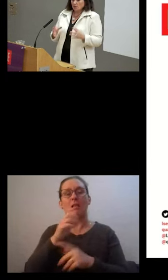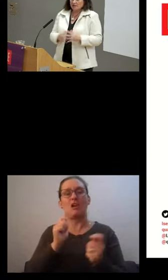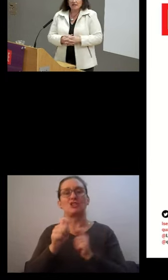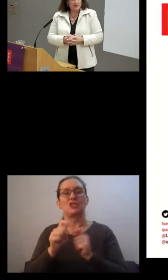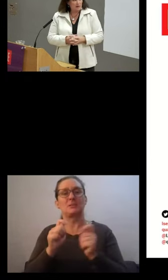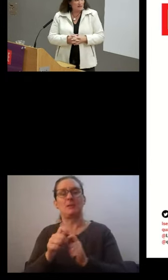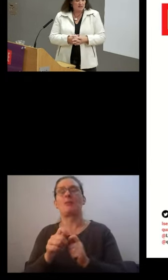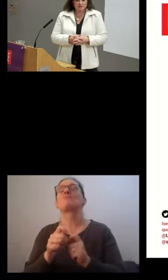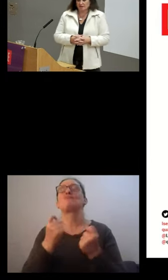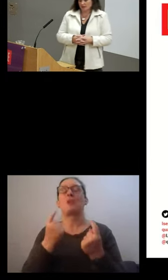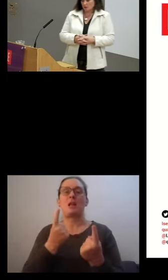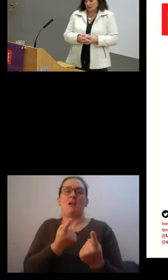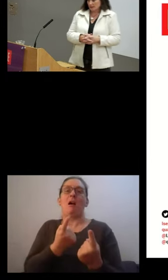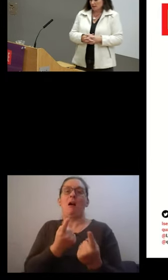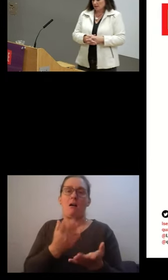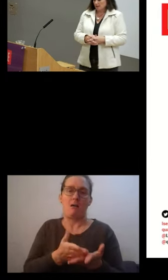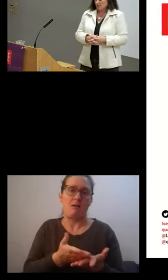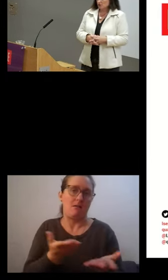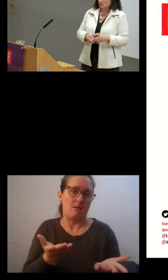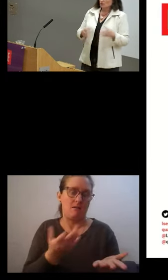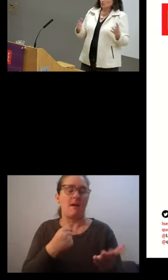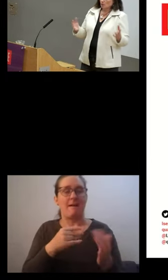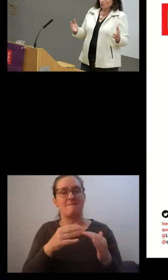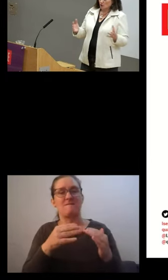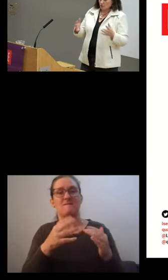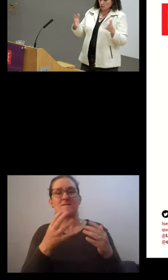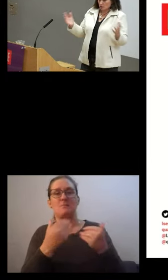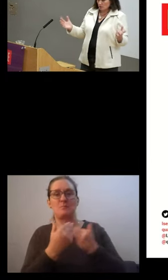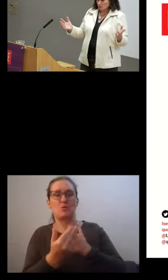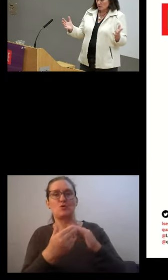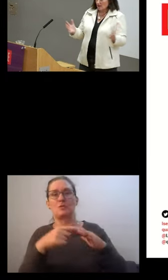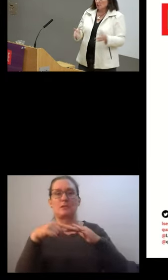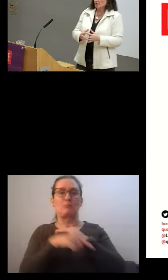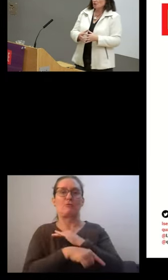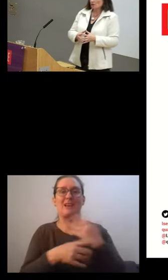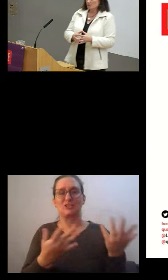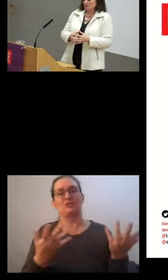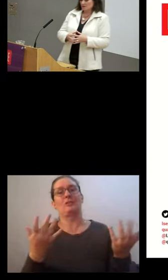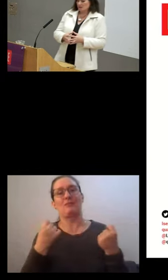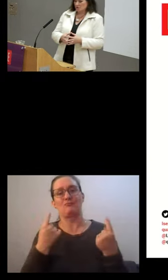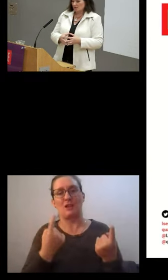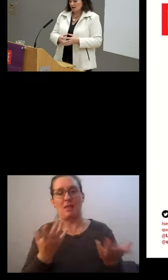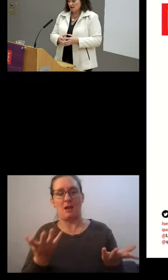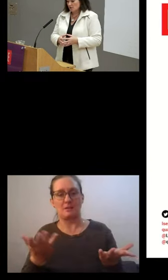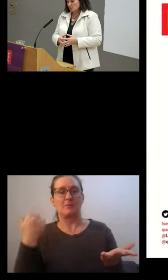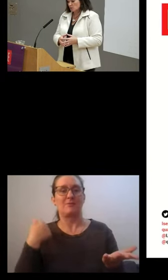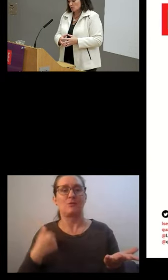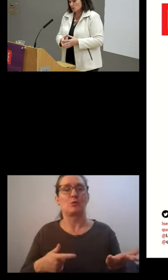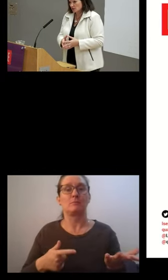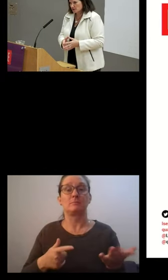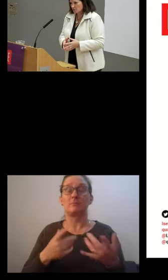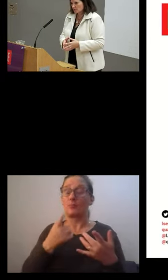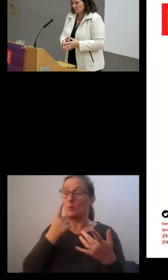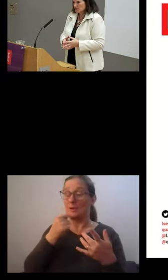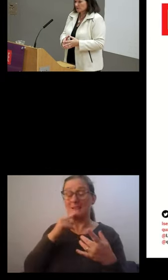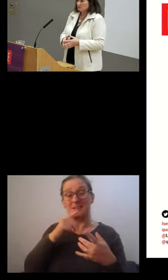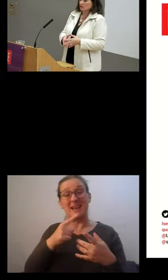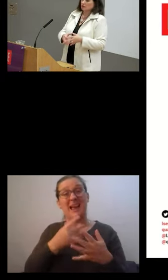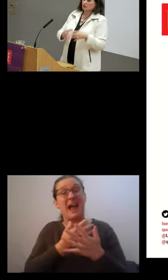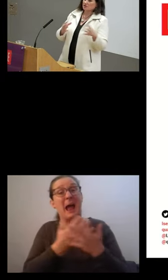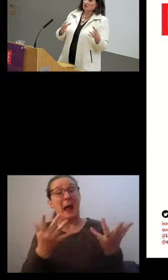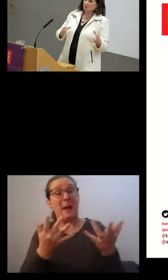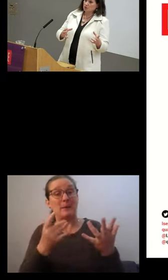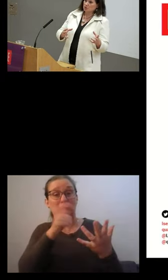What we can now identify quite clearly is, overall, how many workers in the UK are in poor quality employment.